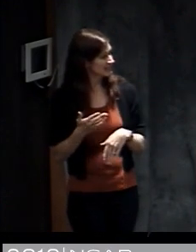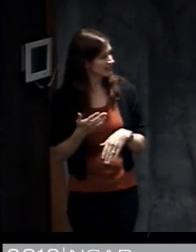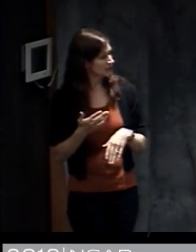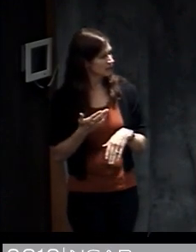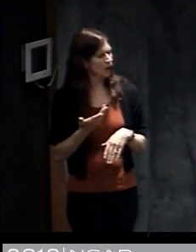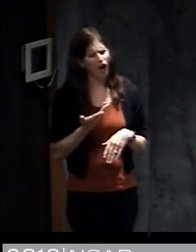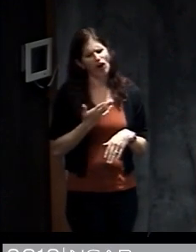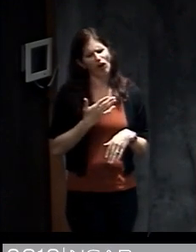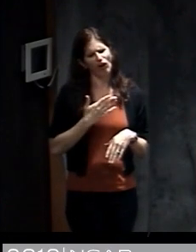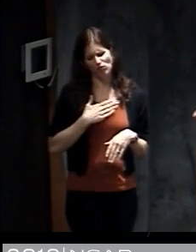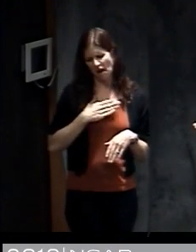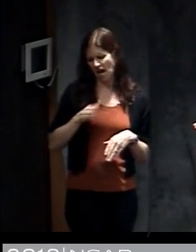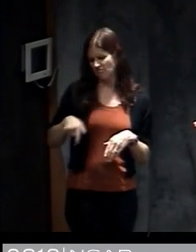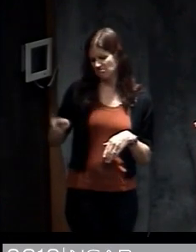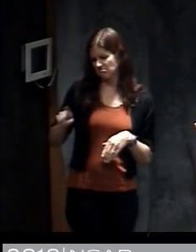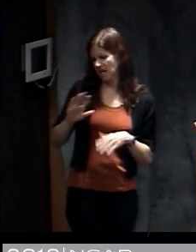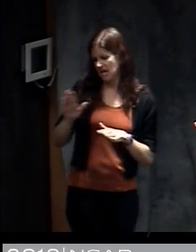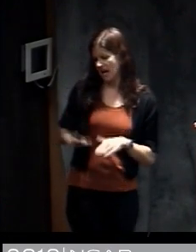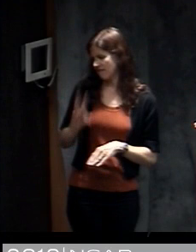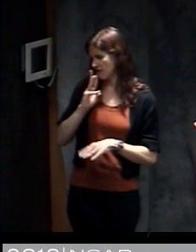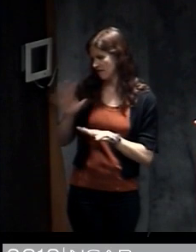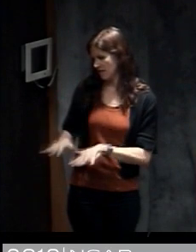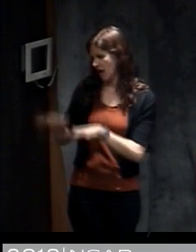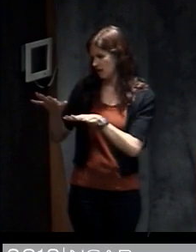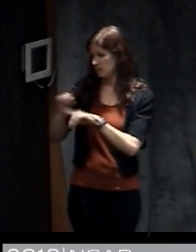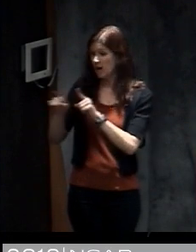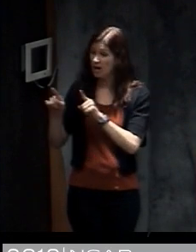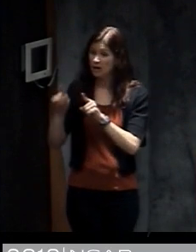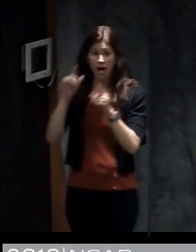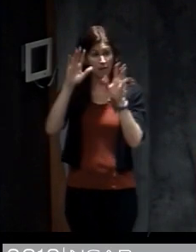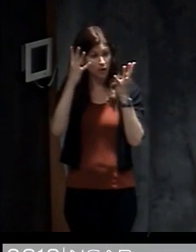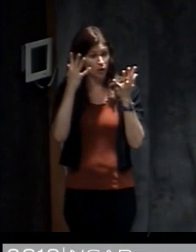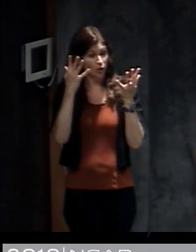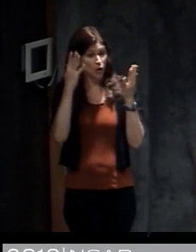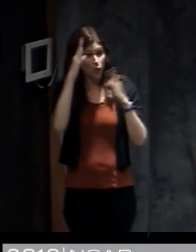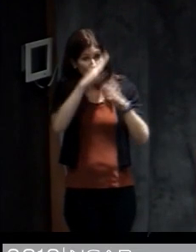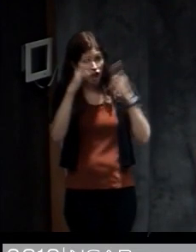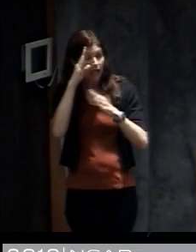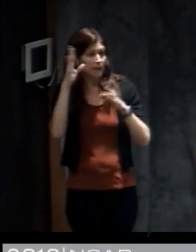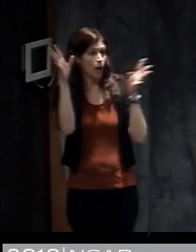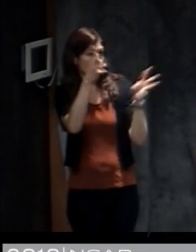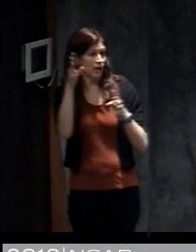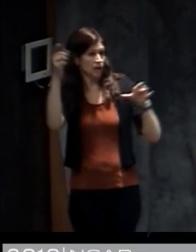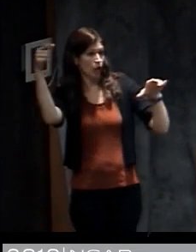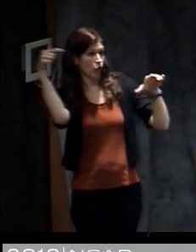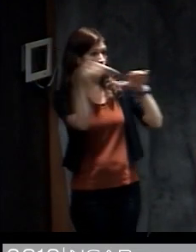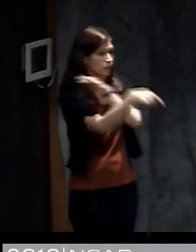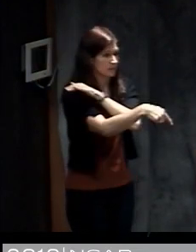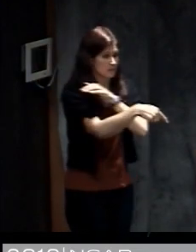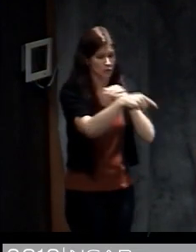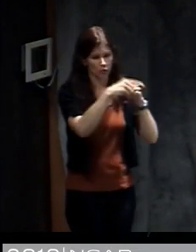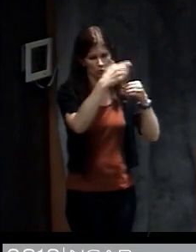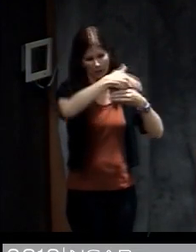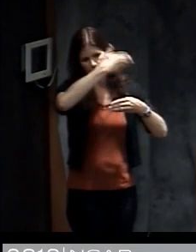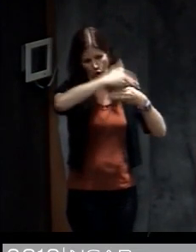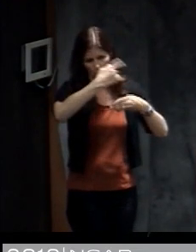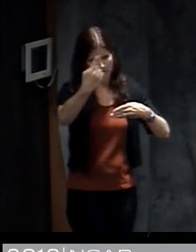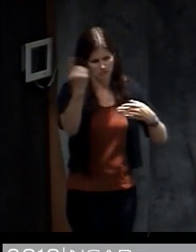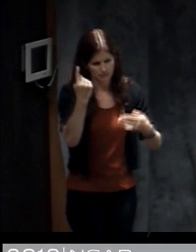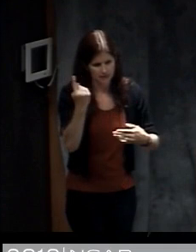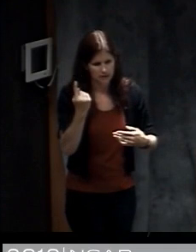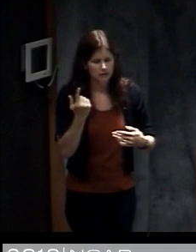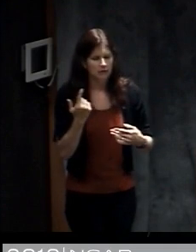flood, so I'm fine. I'm just worried about something flying through a window. So she's saying, I'm worried about wind, not flooding. And there are a lot of examples of people